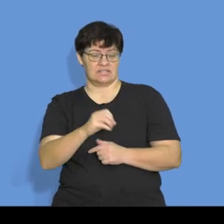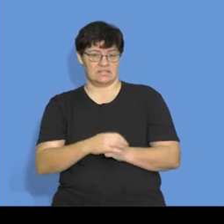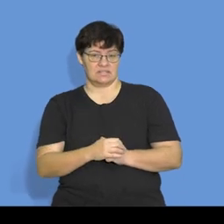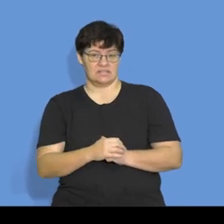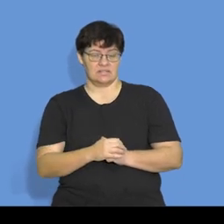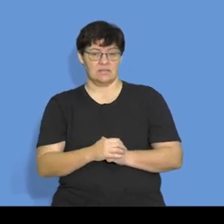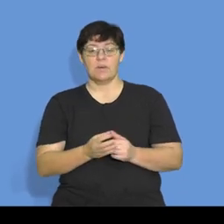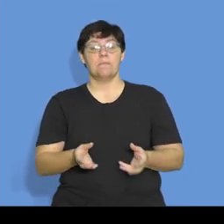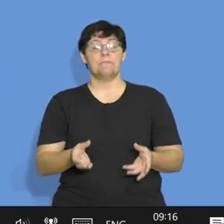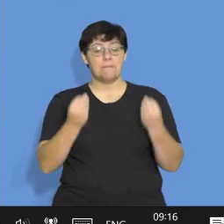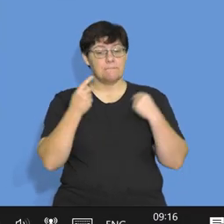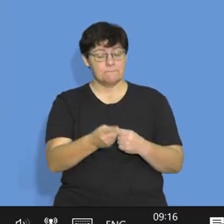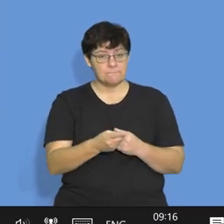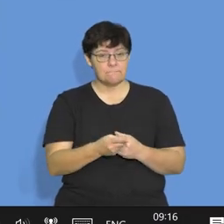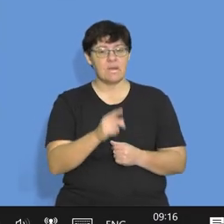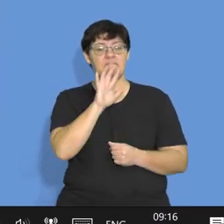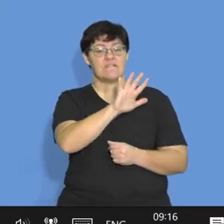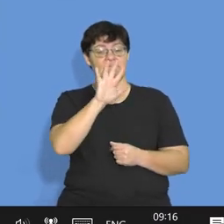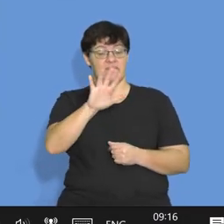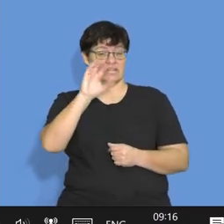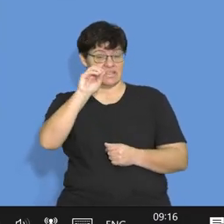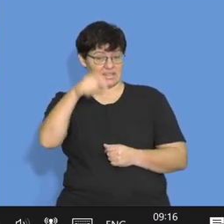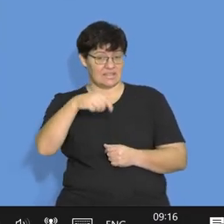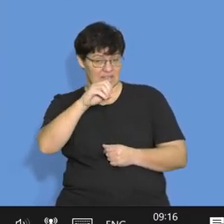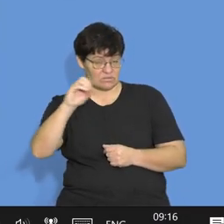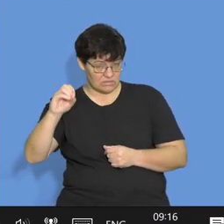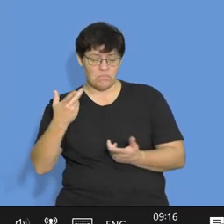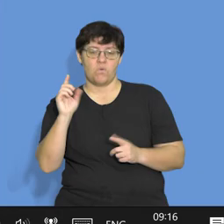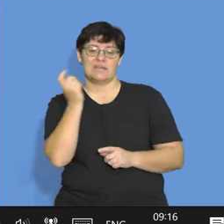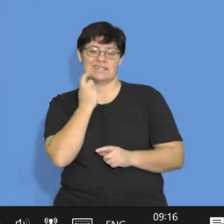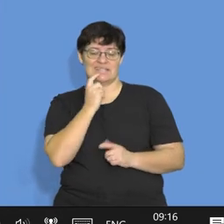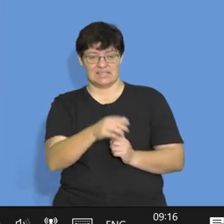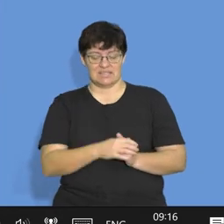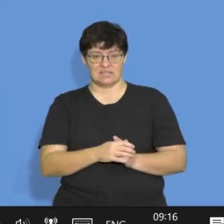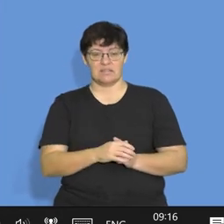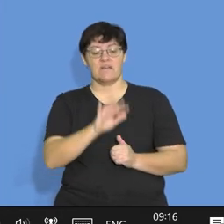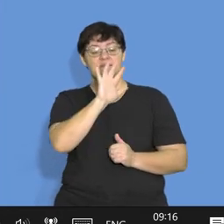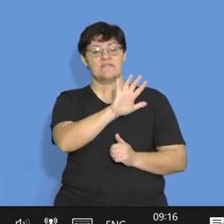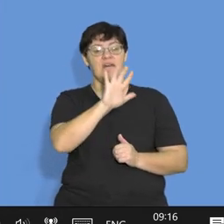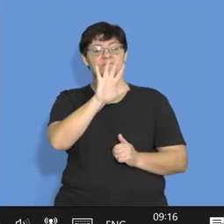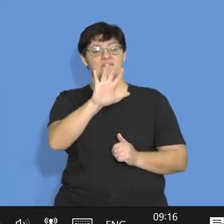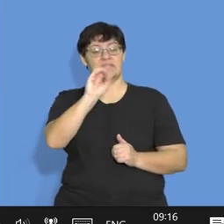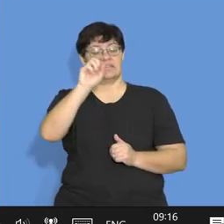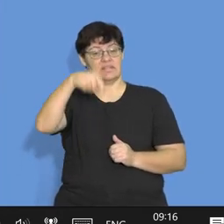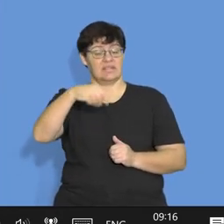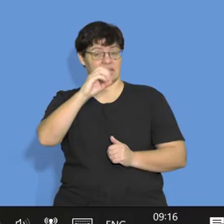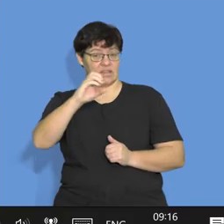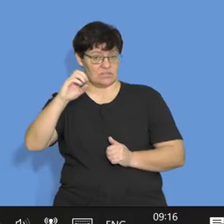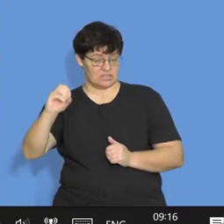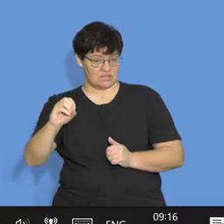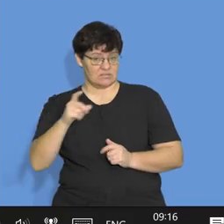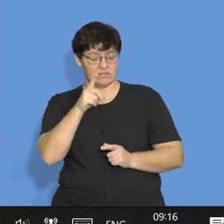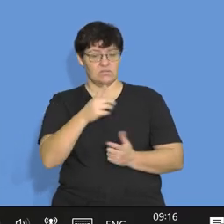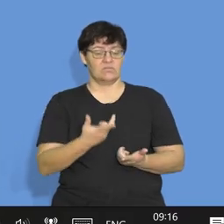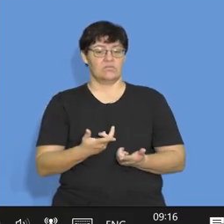ascertained and you've got the $550,000, very simple, $550,000 is your